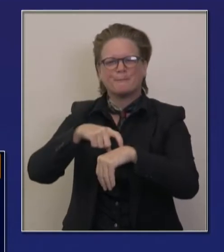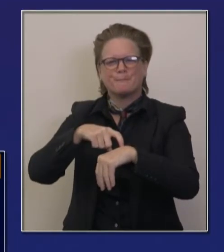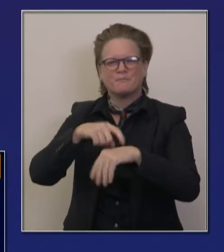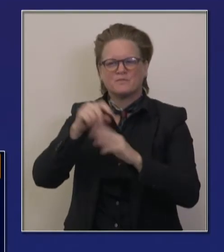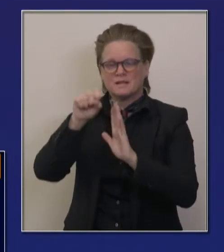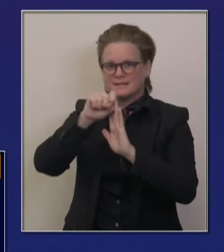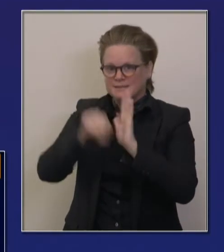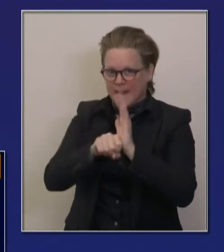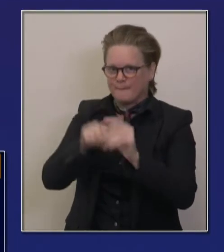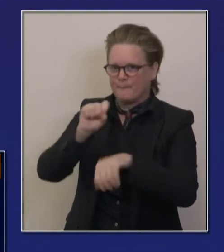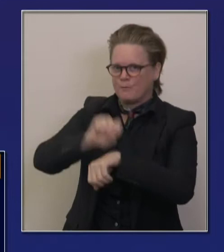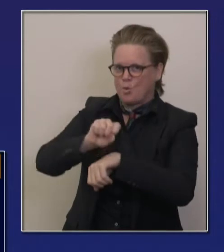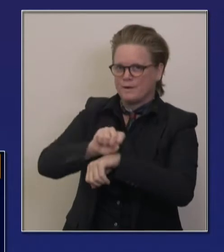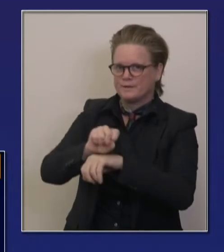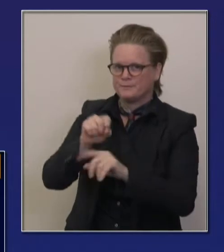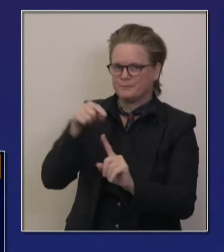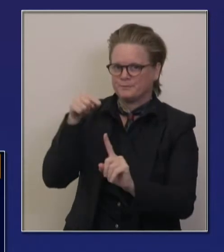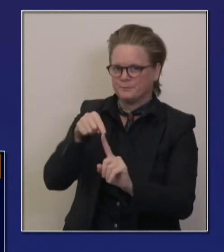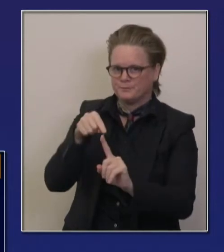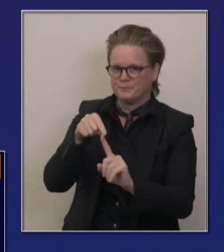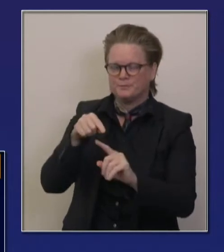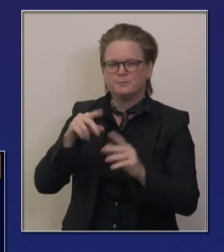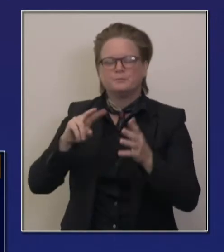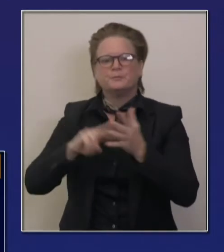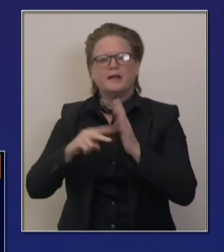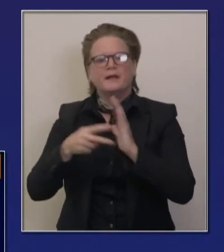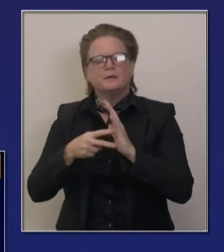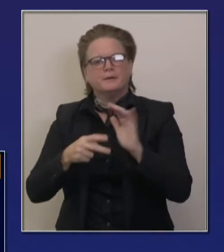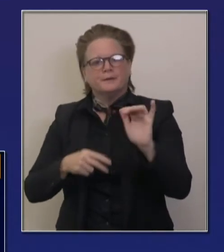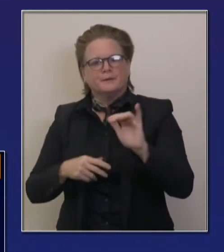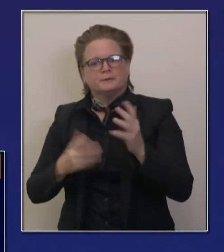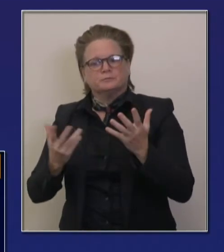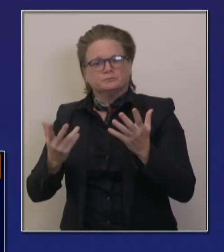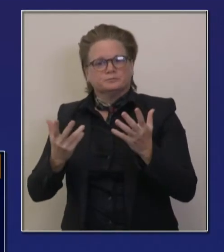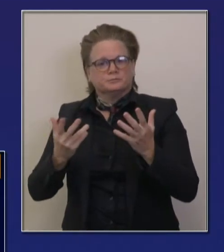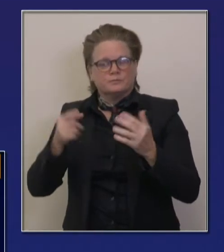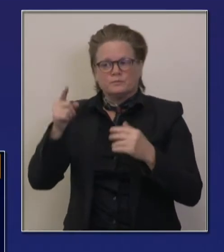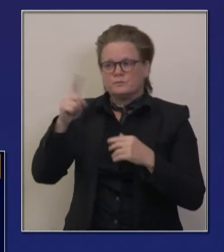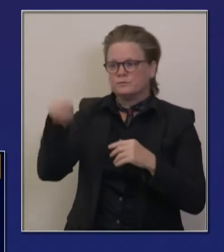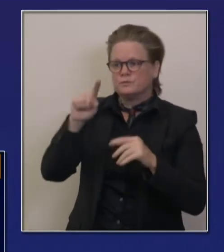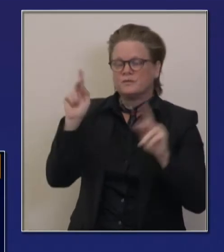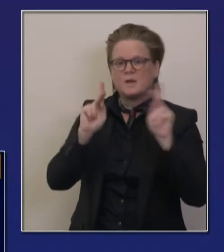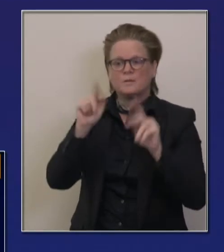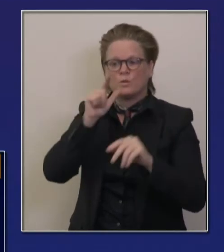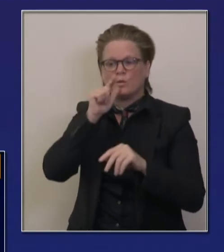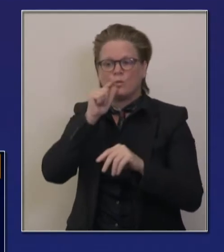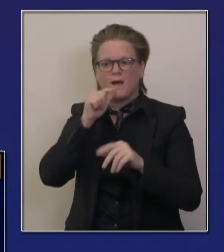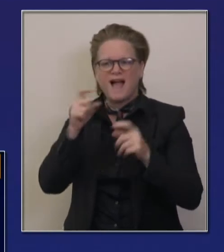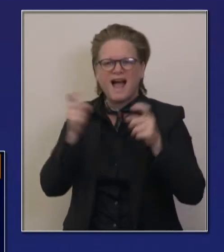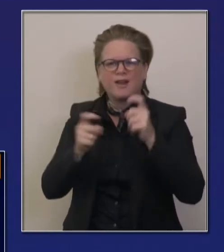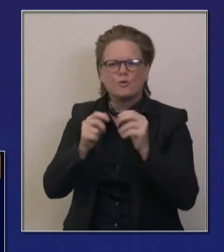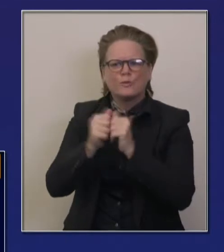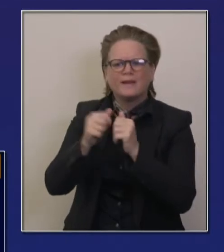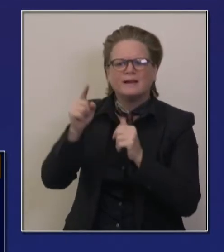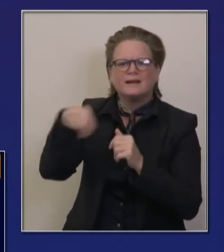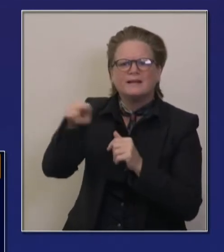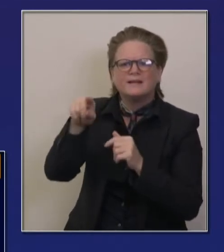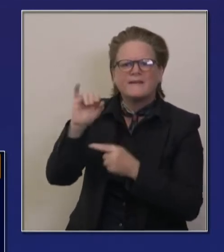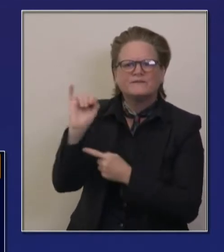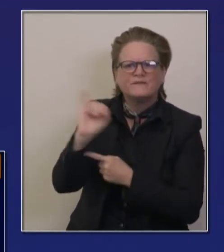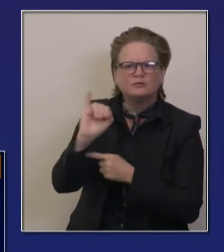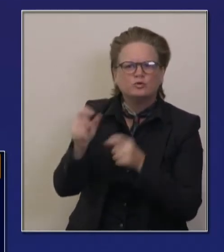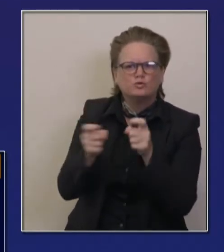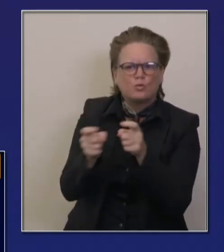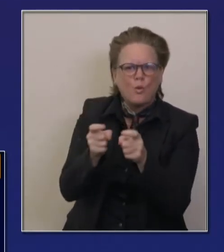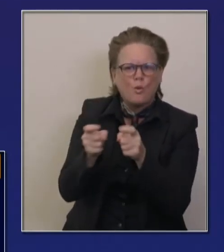will be limited in their staffing, uh, uh, time, infection control framework, clinical care, and the like. And so we're looking